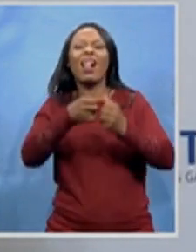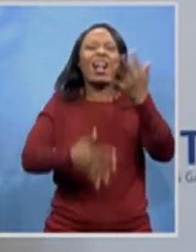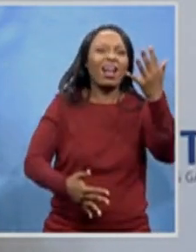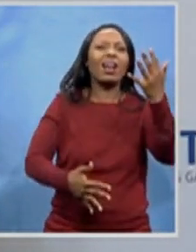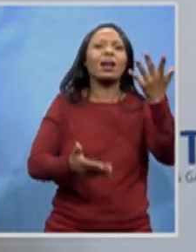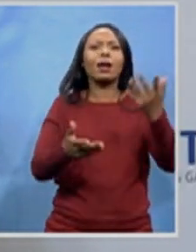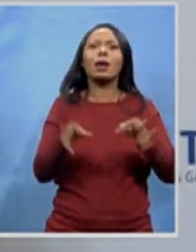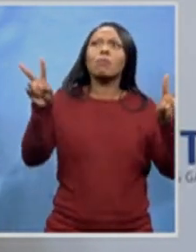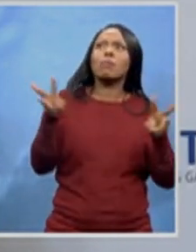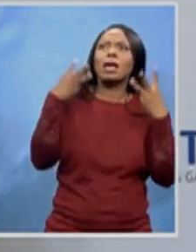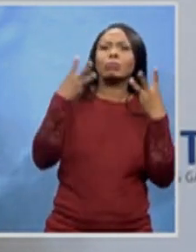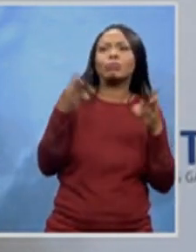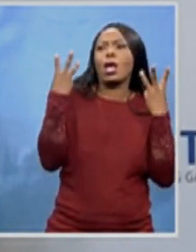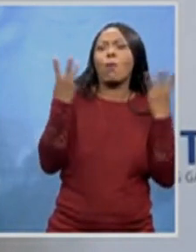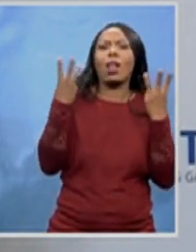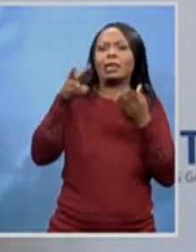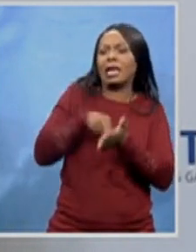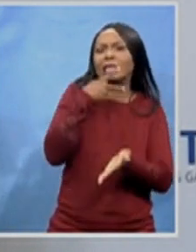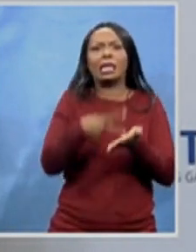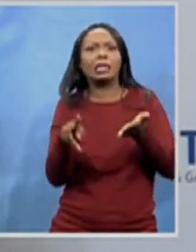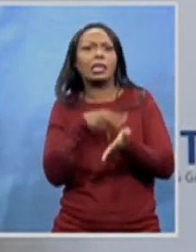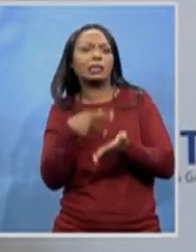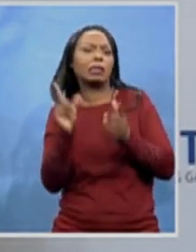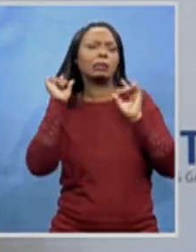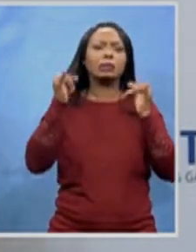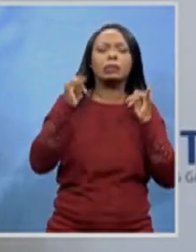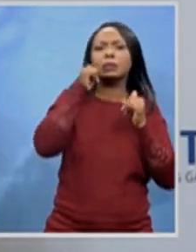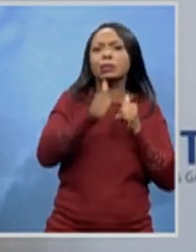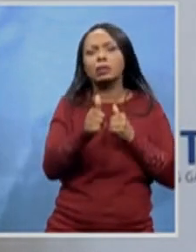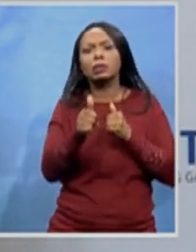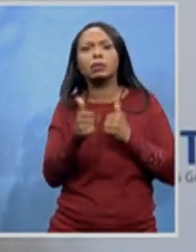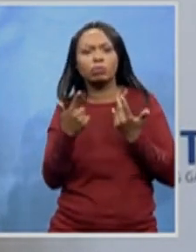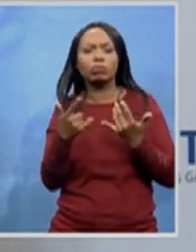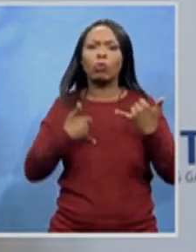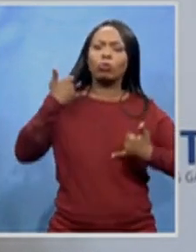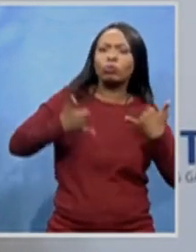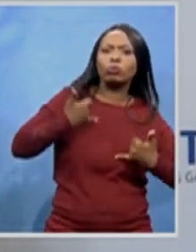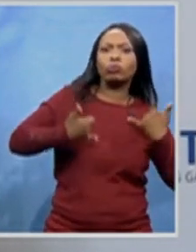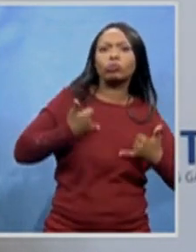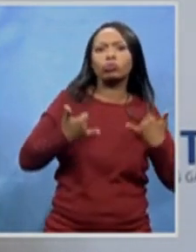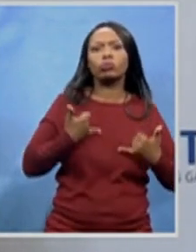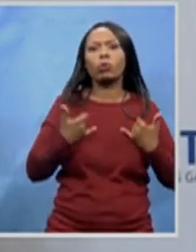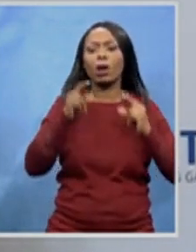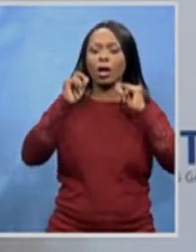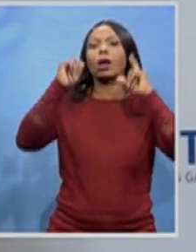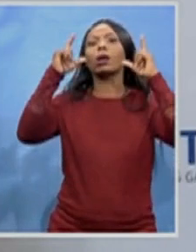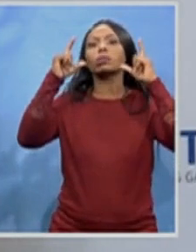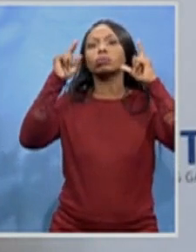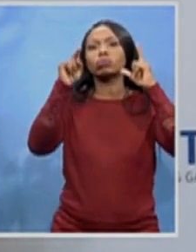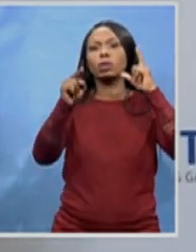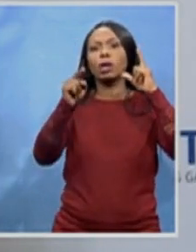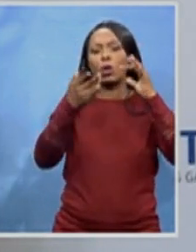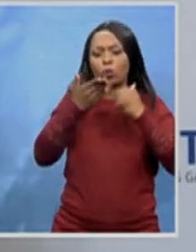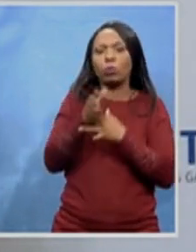engaged intellectually. Raising their consciousness. This is a role that music must never lose.